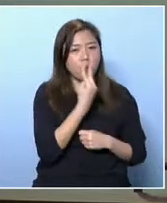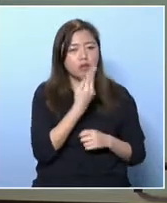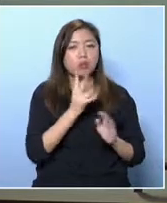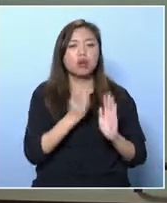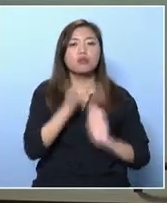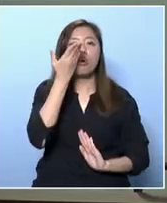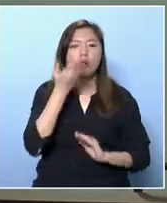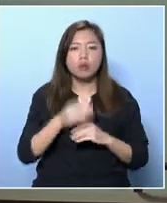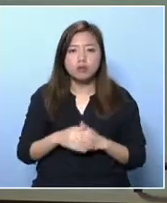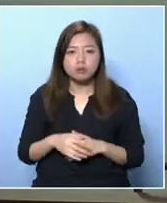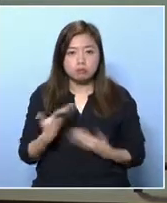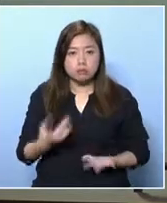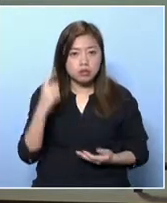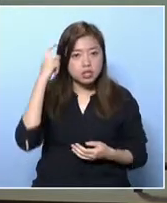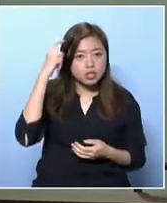on average.